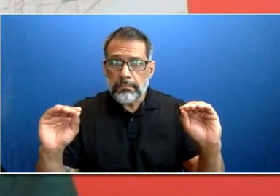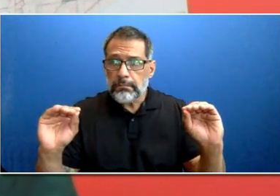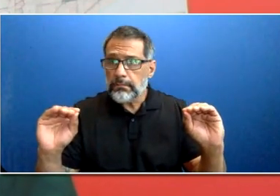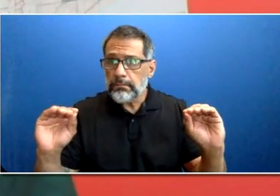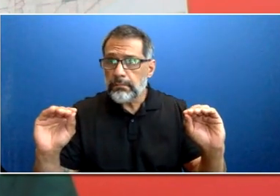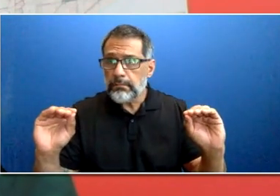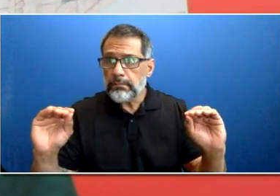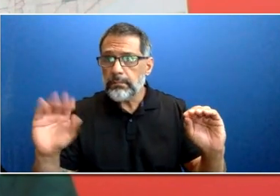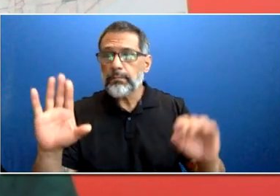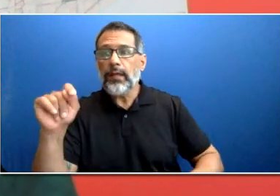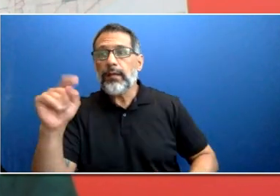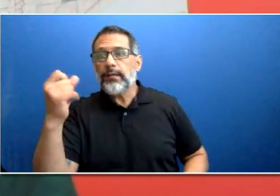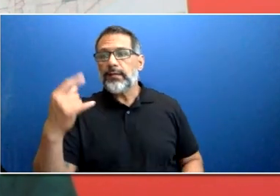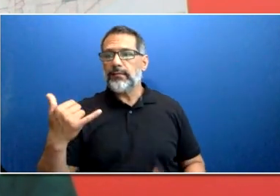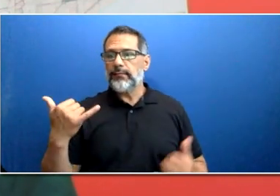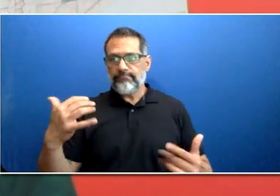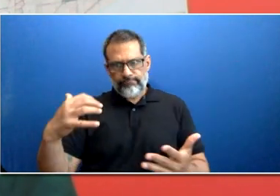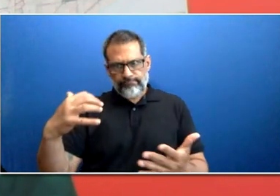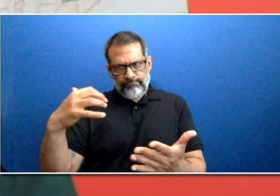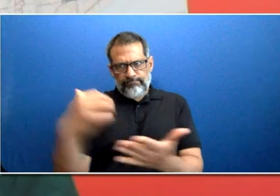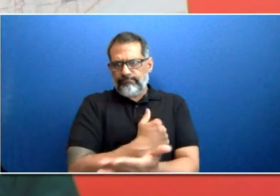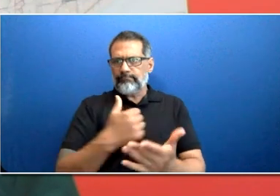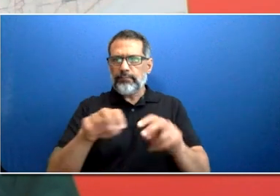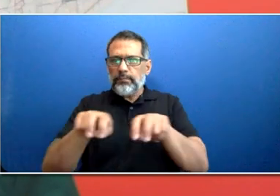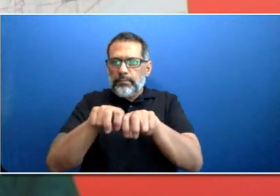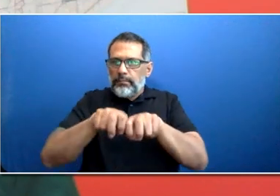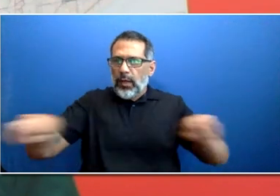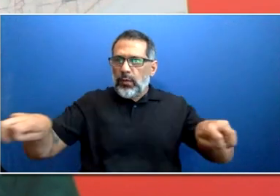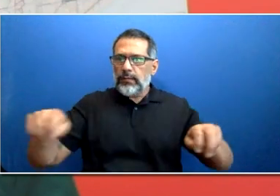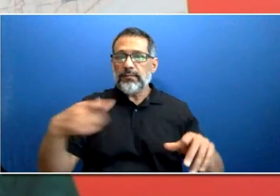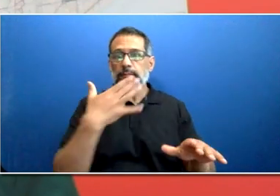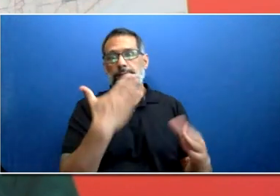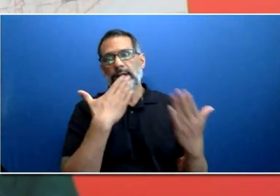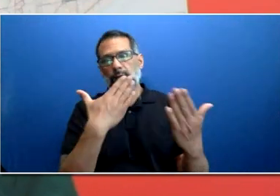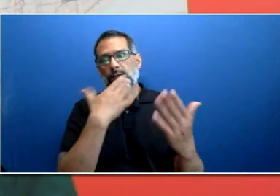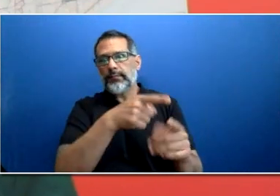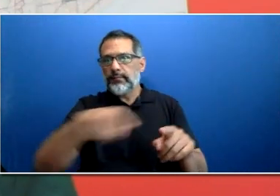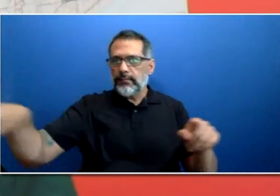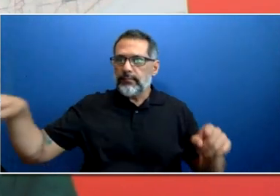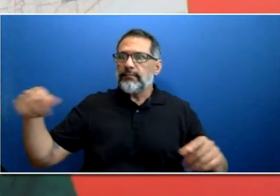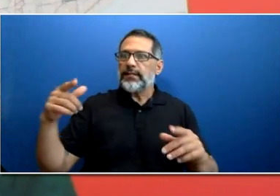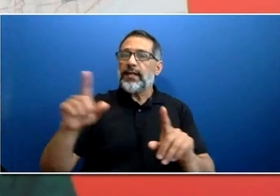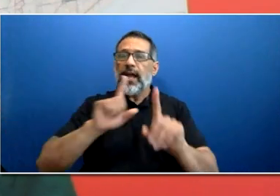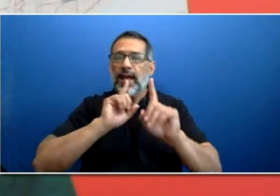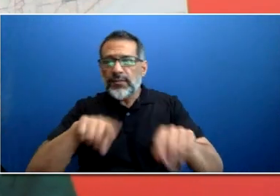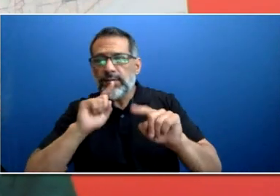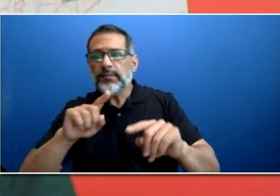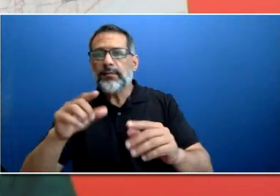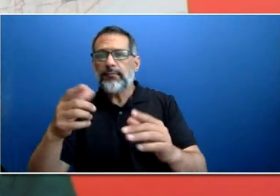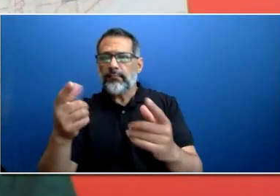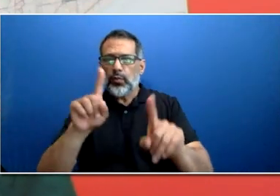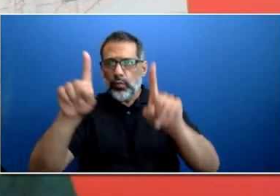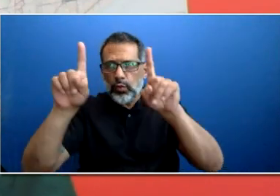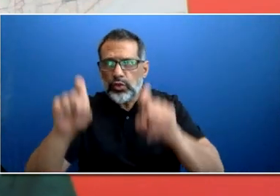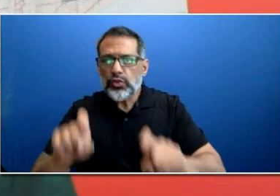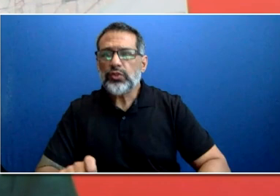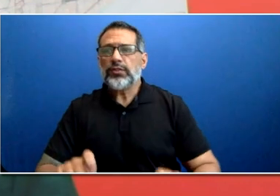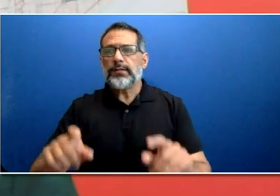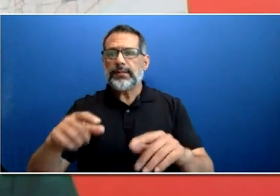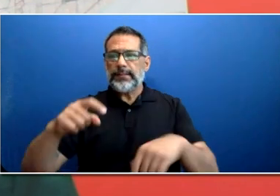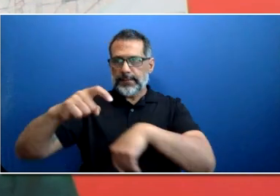for answering all of those questions that came in. Of course, due to time constraints, we couldn't get in all the questions.